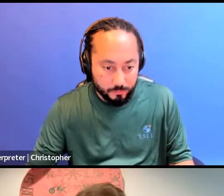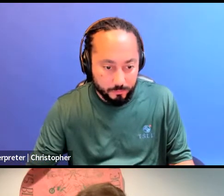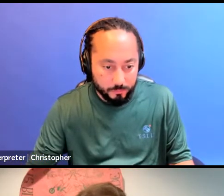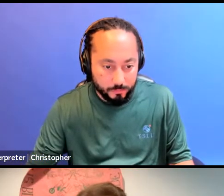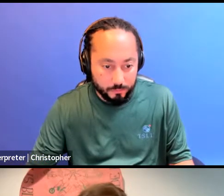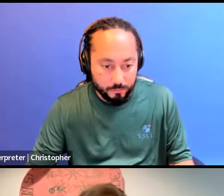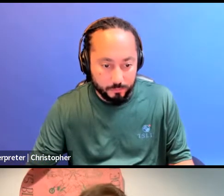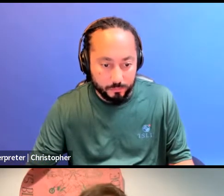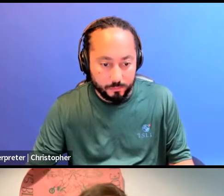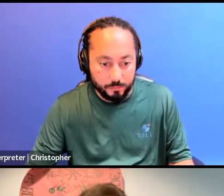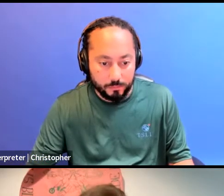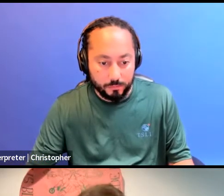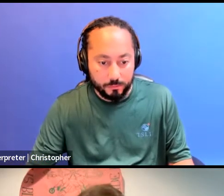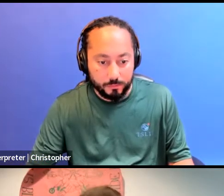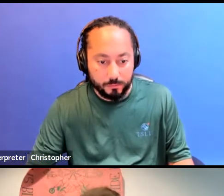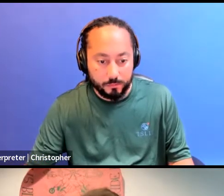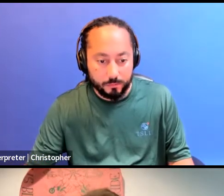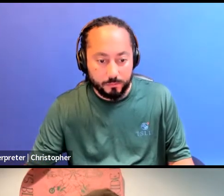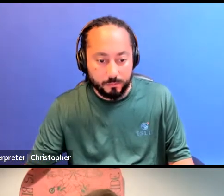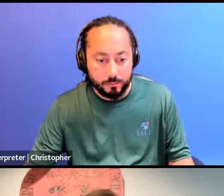Jamie, do you want to start?